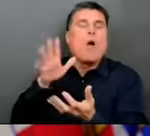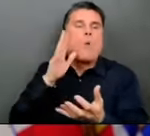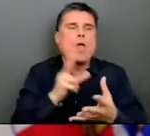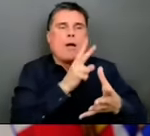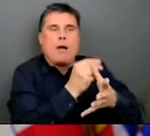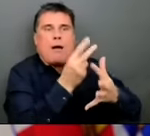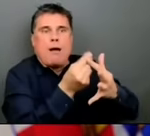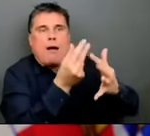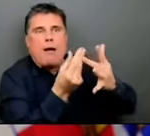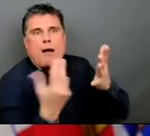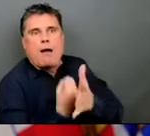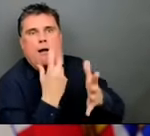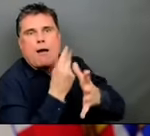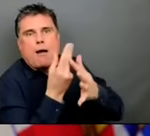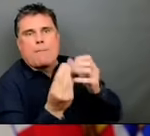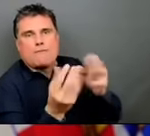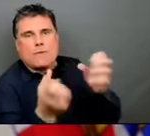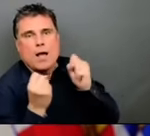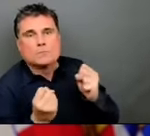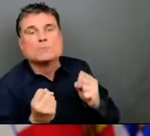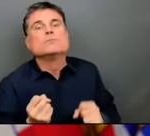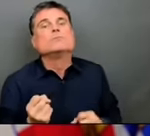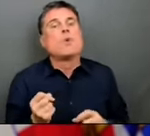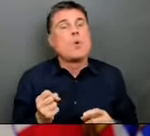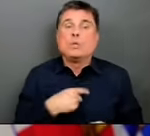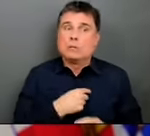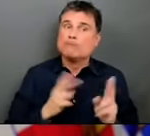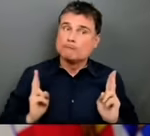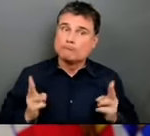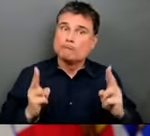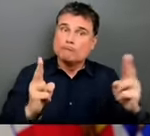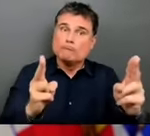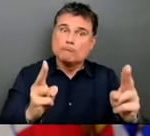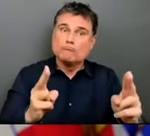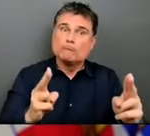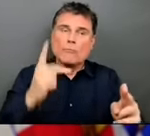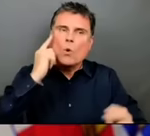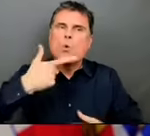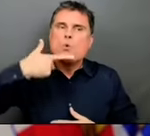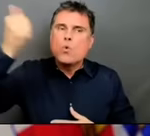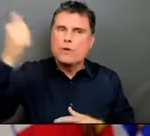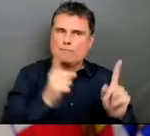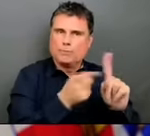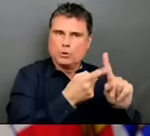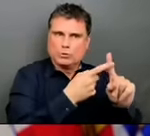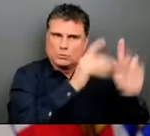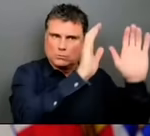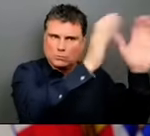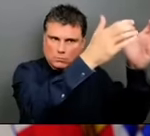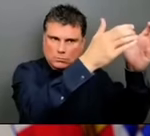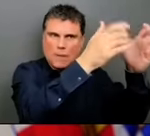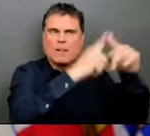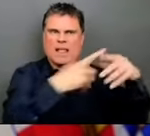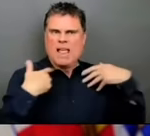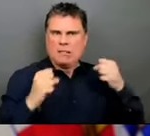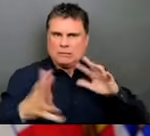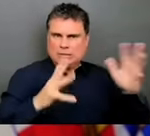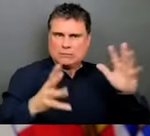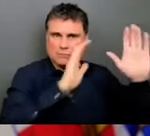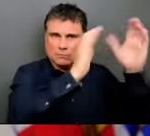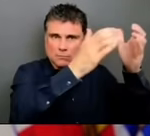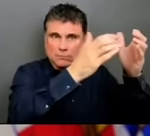ahead very quickly with our age-based program and very soon within the next few months, those will converge and